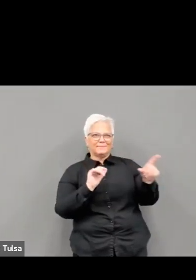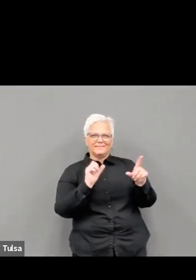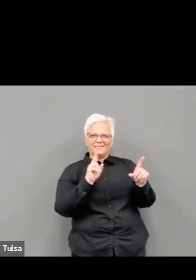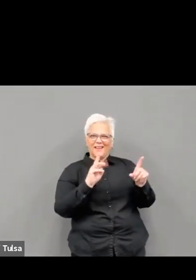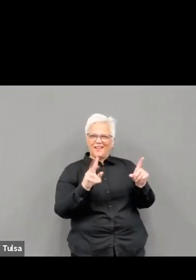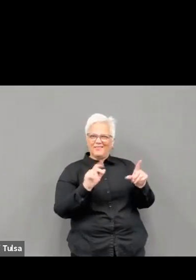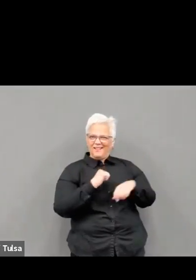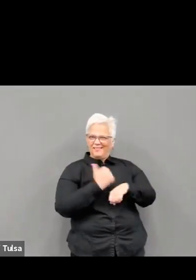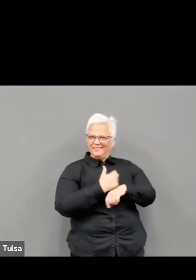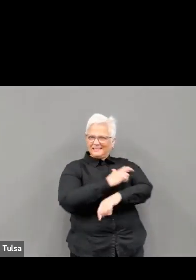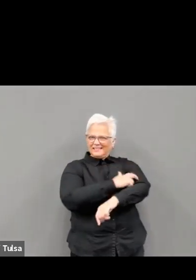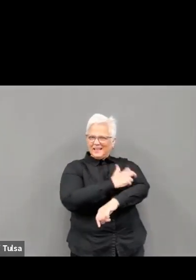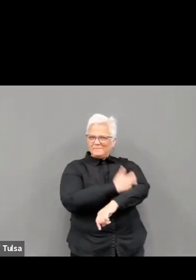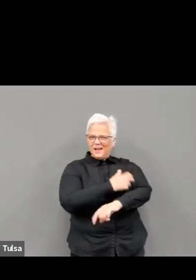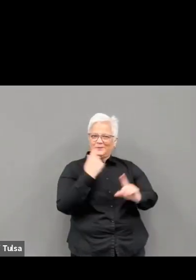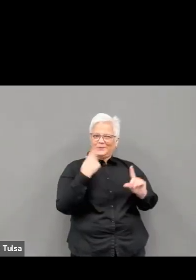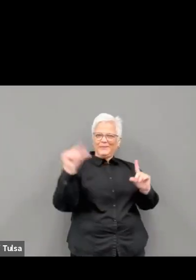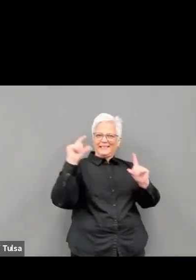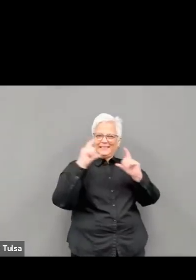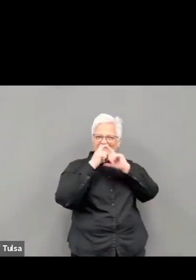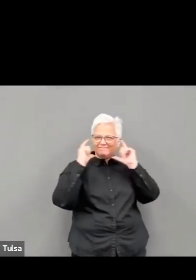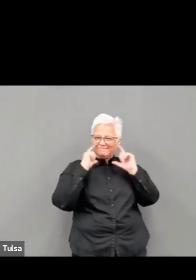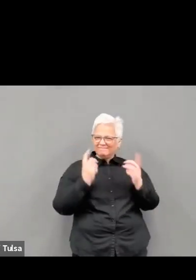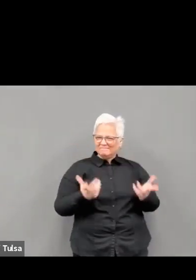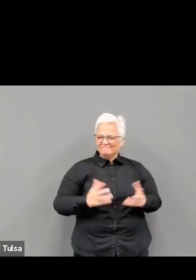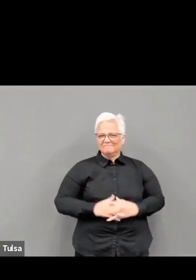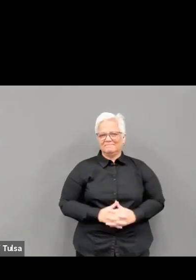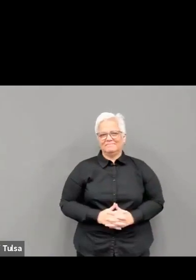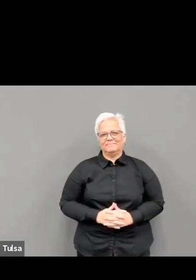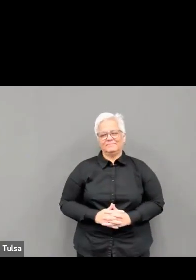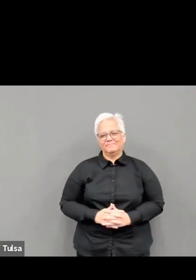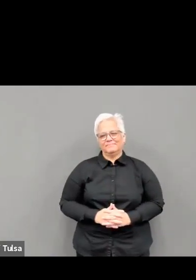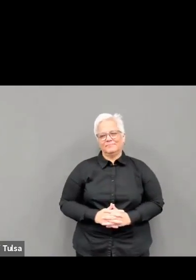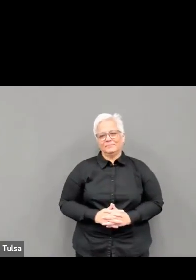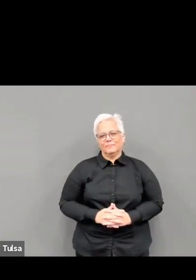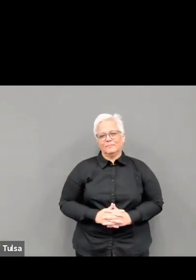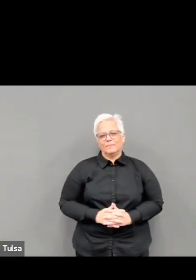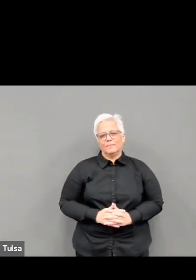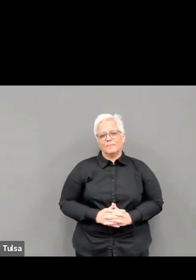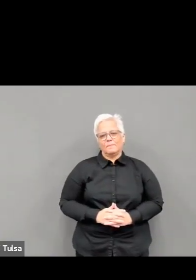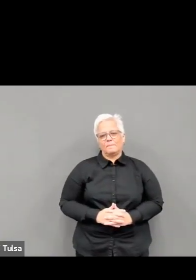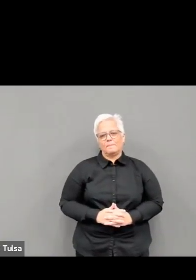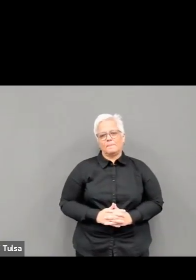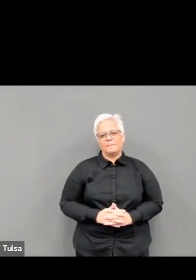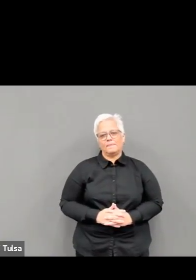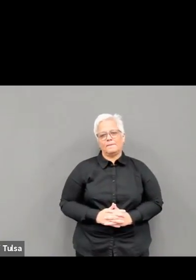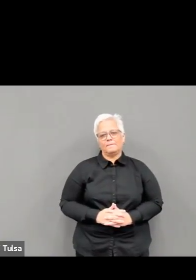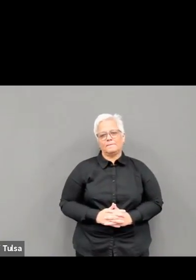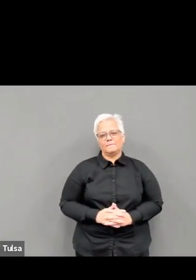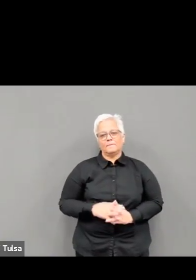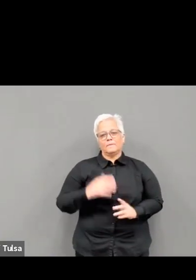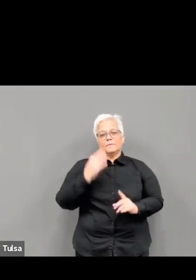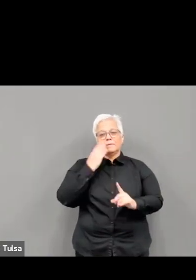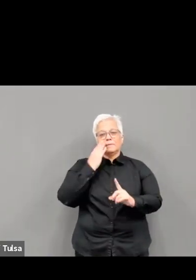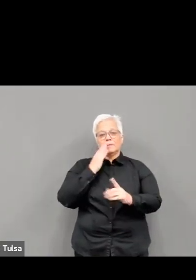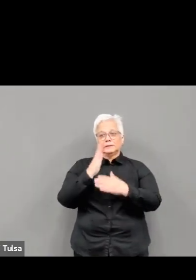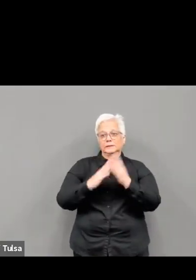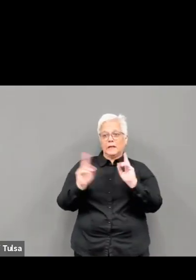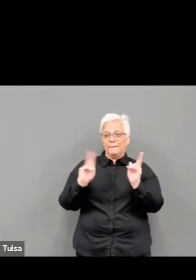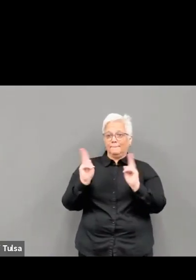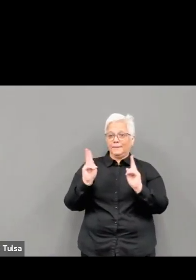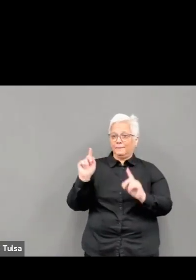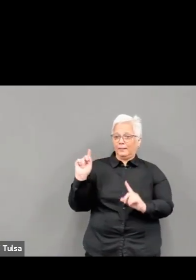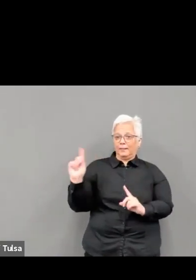suffered the loss of someone we love. I still grieve the loss of my uncle Harley, who died from this virus, like